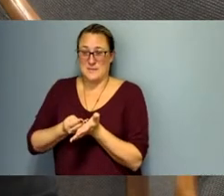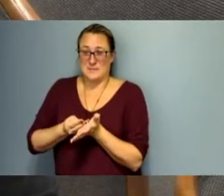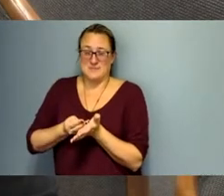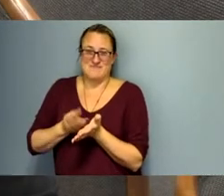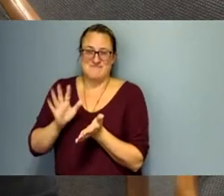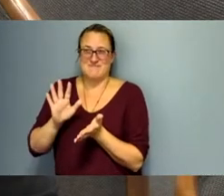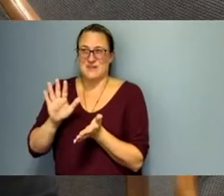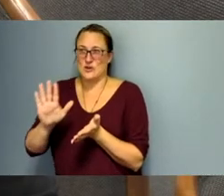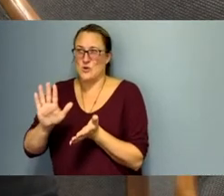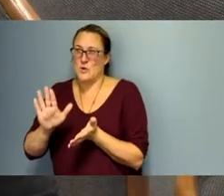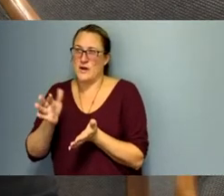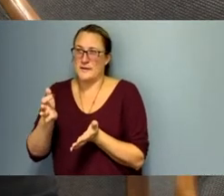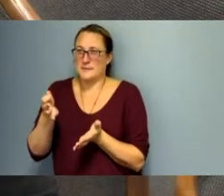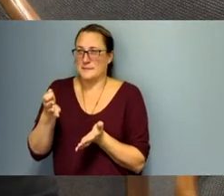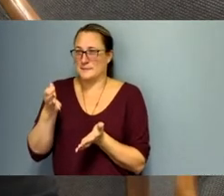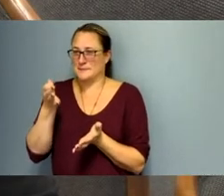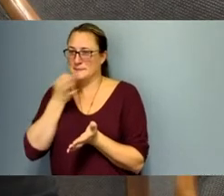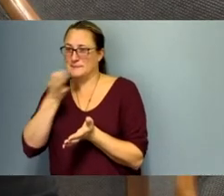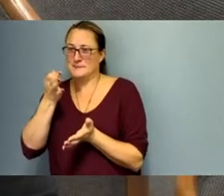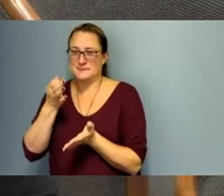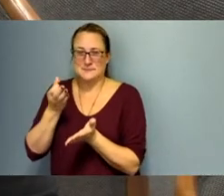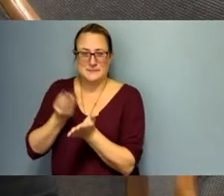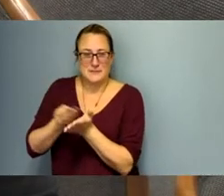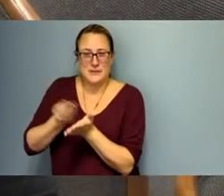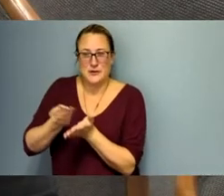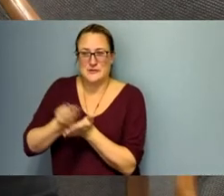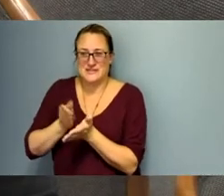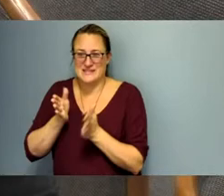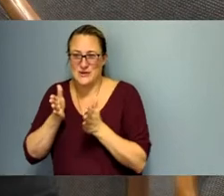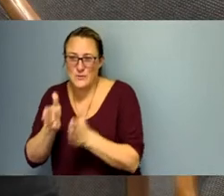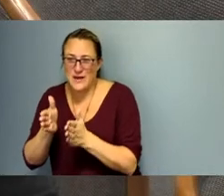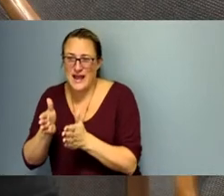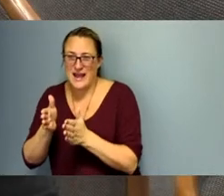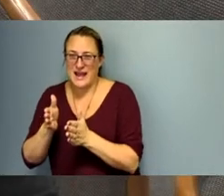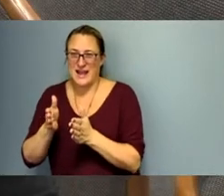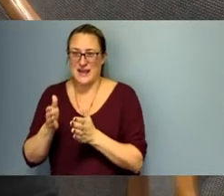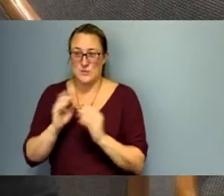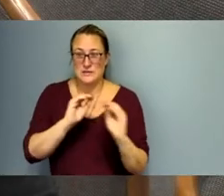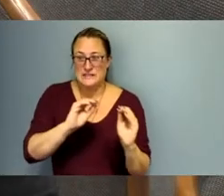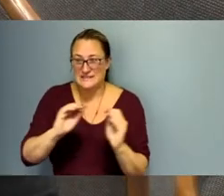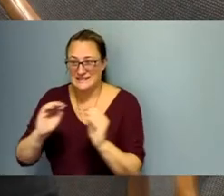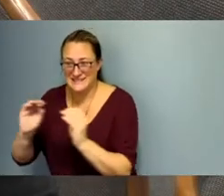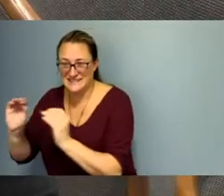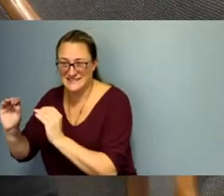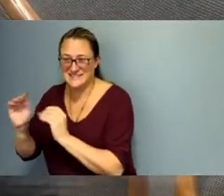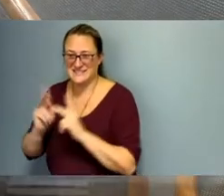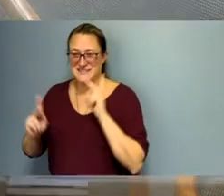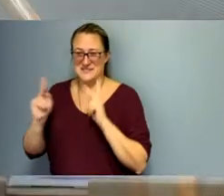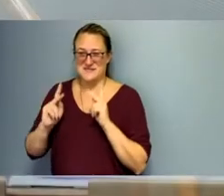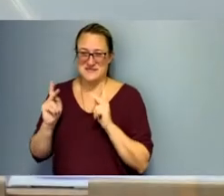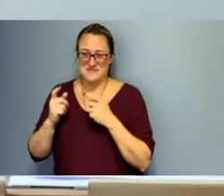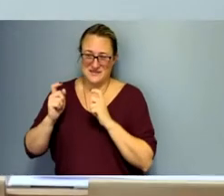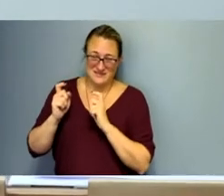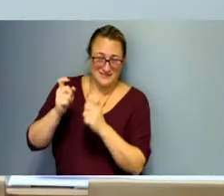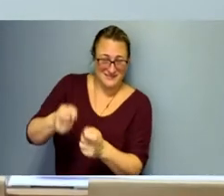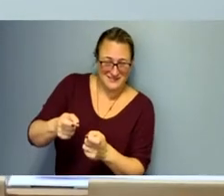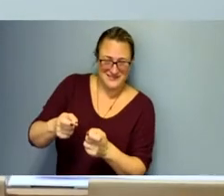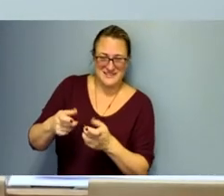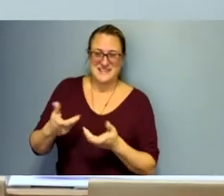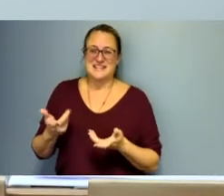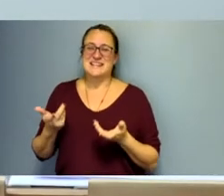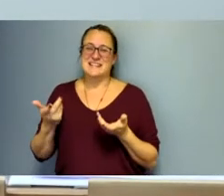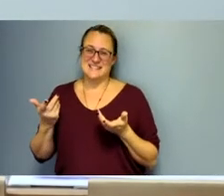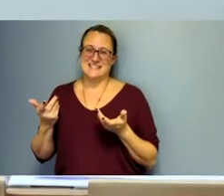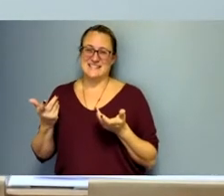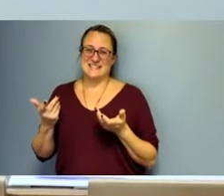expertise and, right, and port that to the next person that